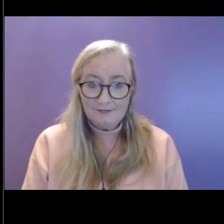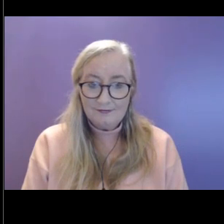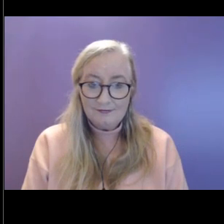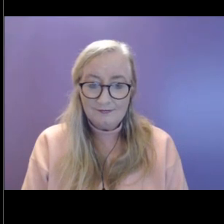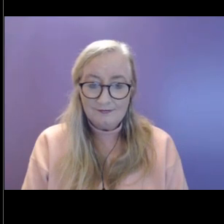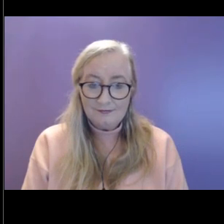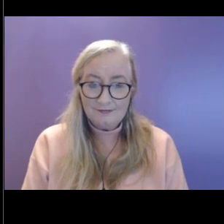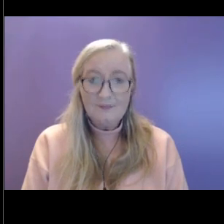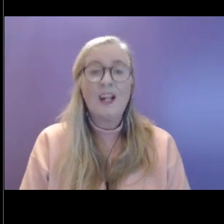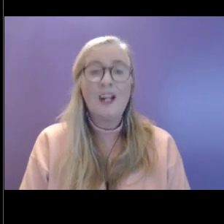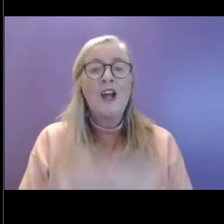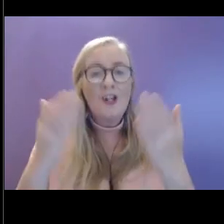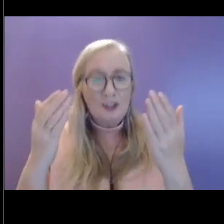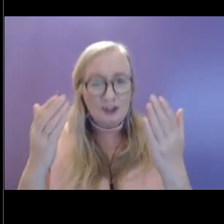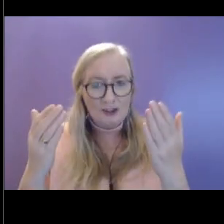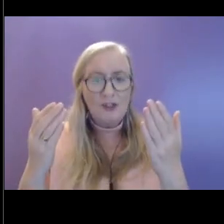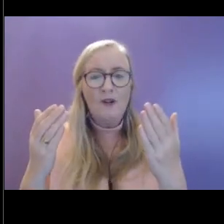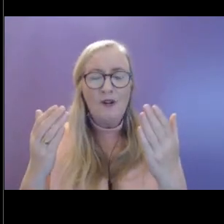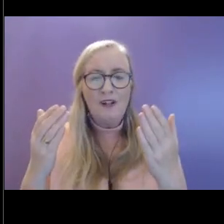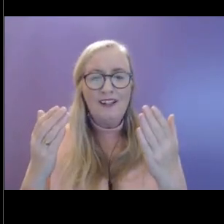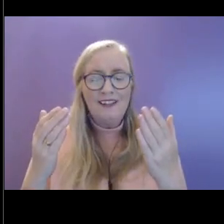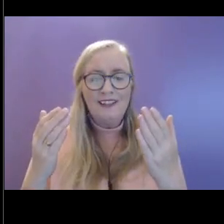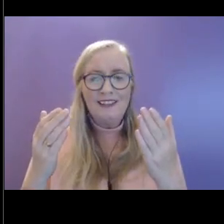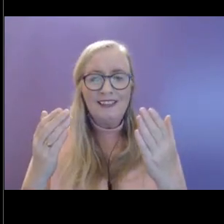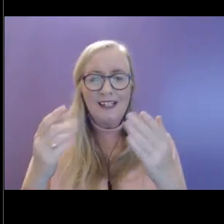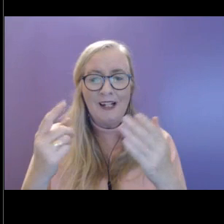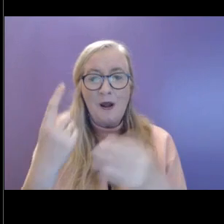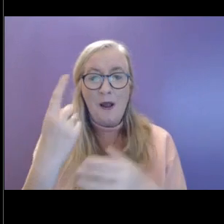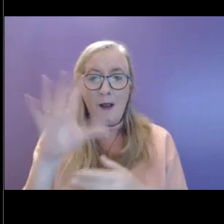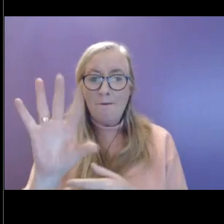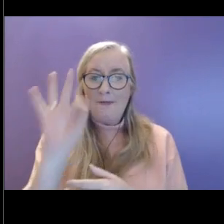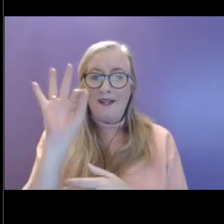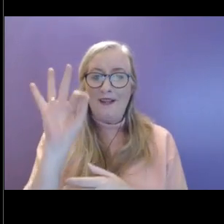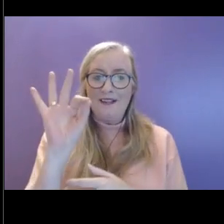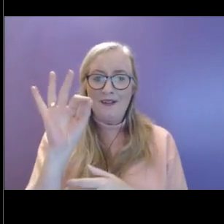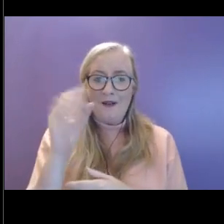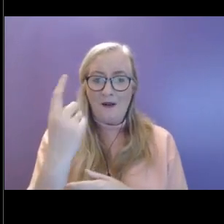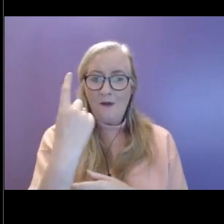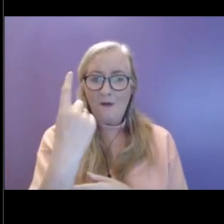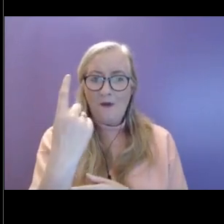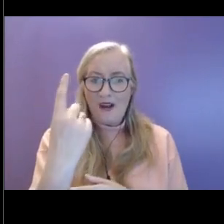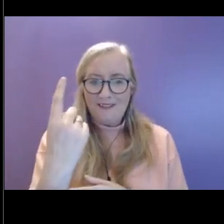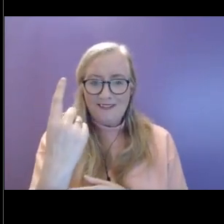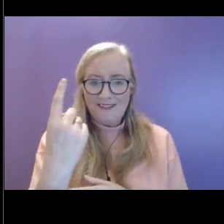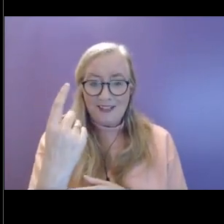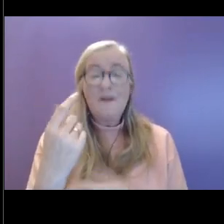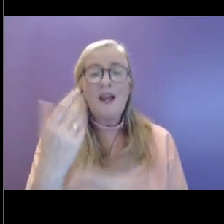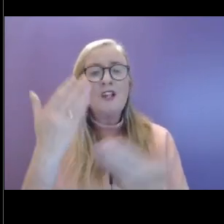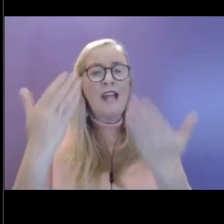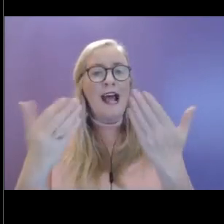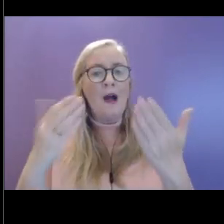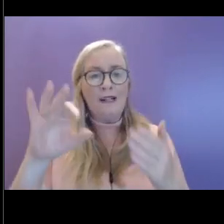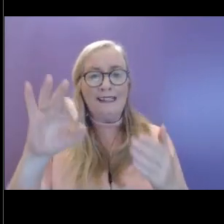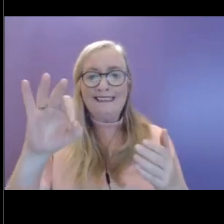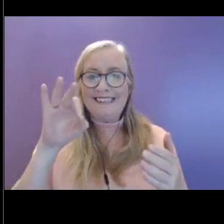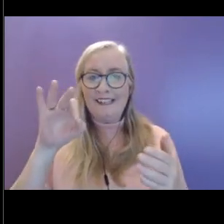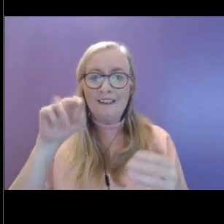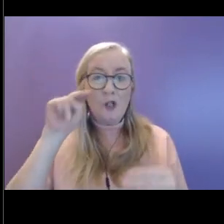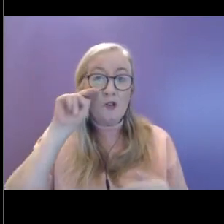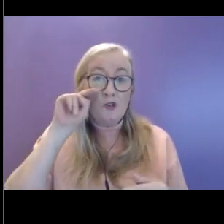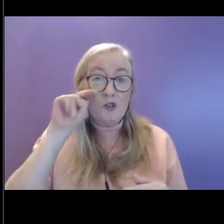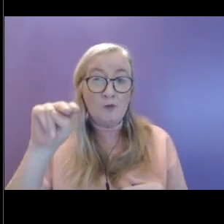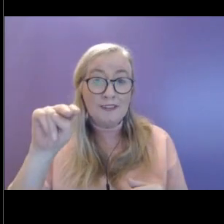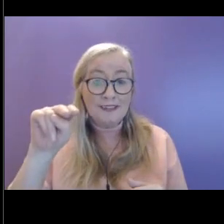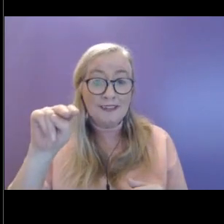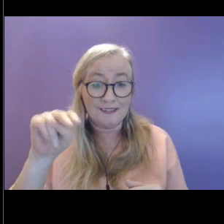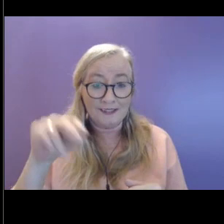So I'd like to take one of the areas and give us an opportunity in taking notice to do a